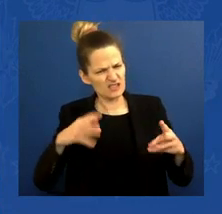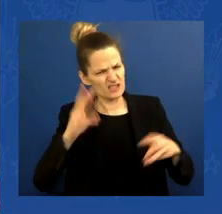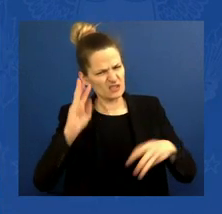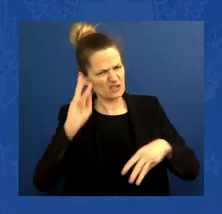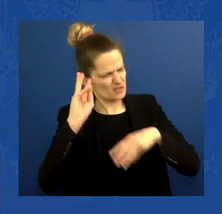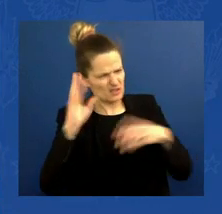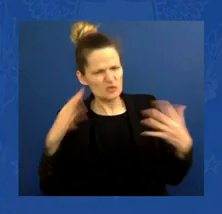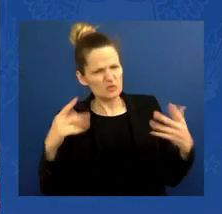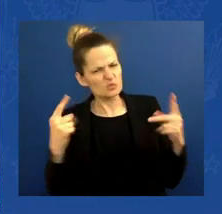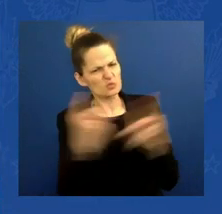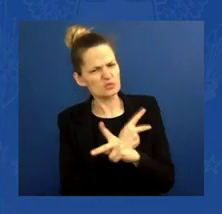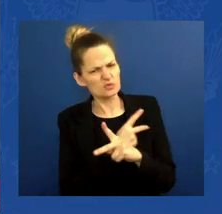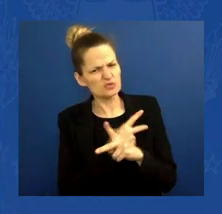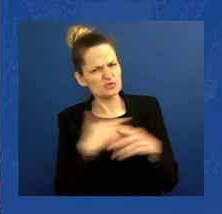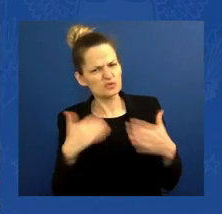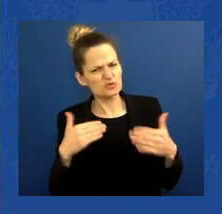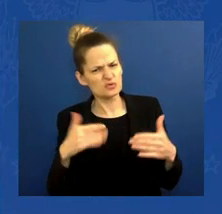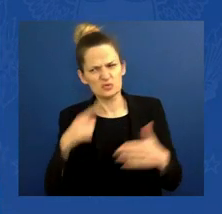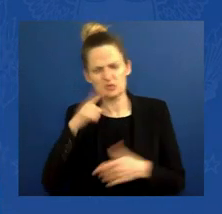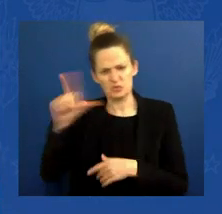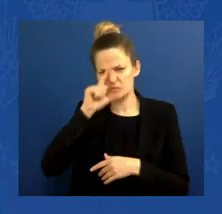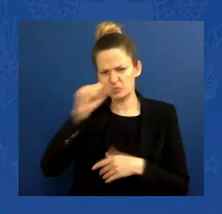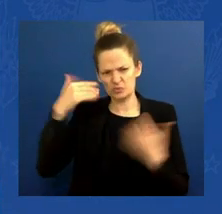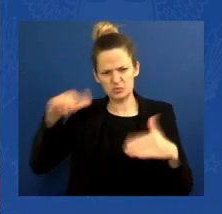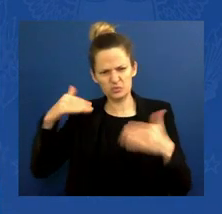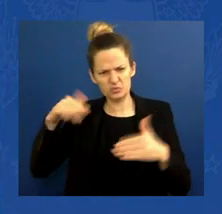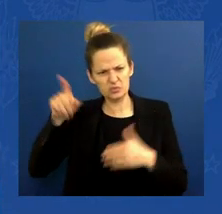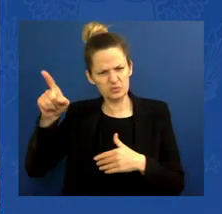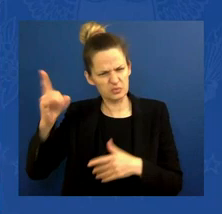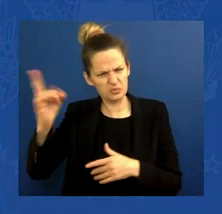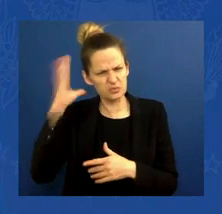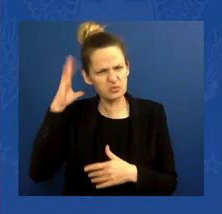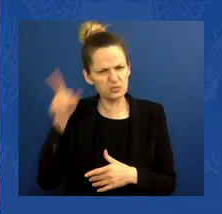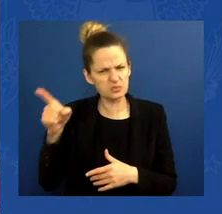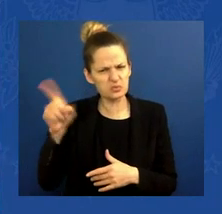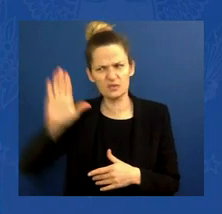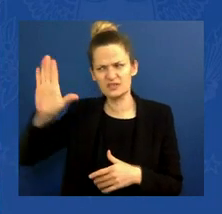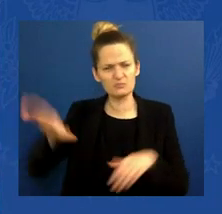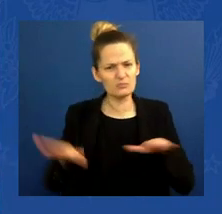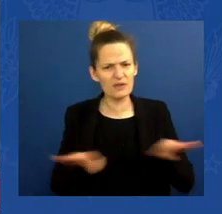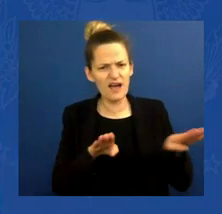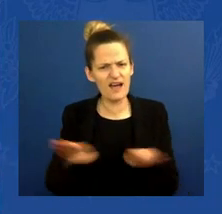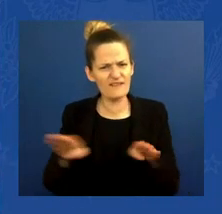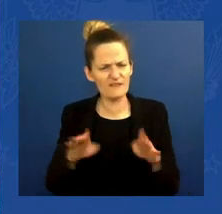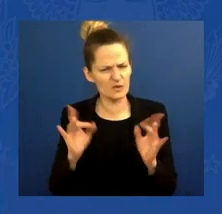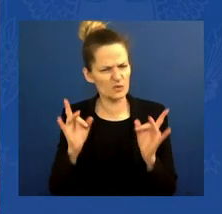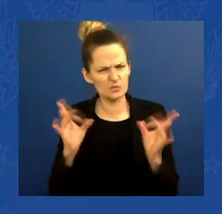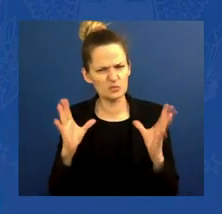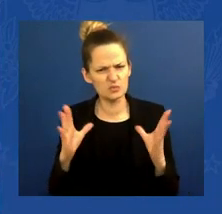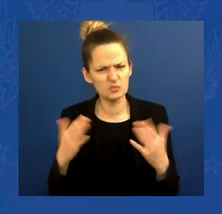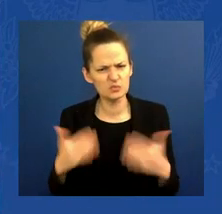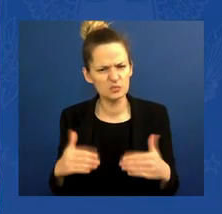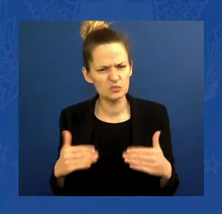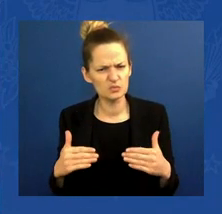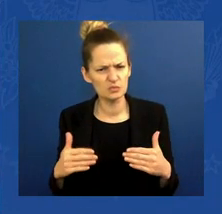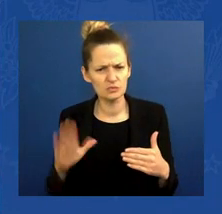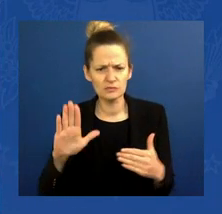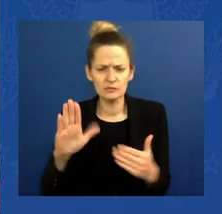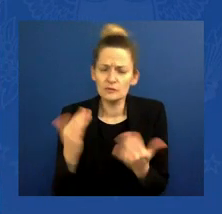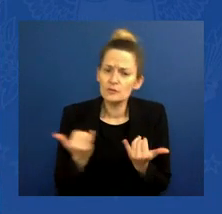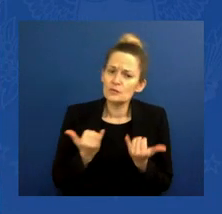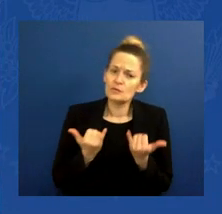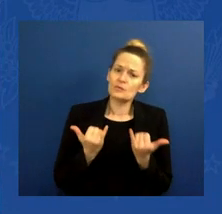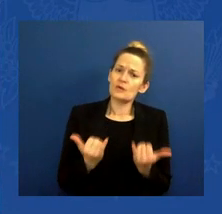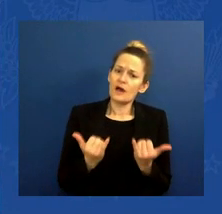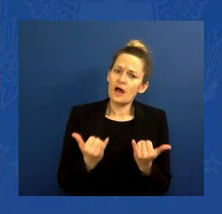this effort, together with our allies and partners providing enormous levels of security and humanitarian assistance that we're adding to today, and we're going to